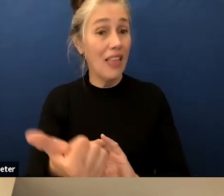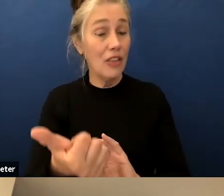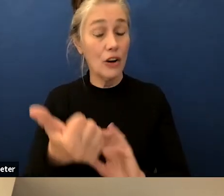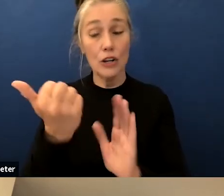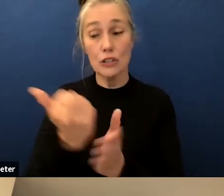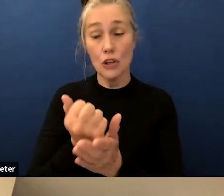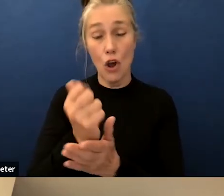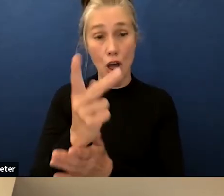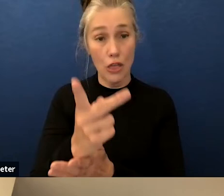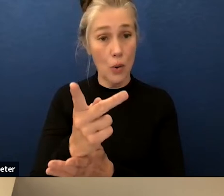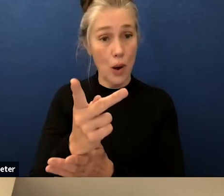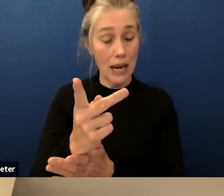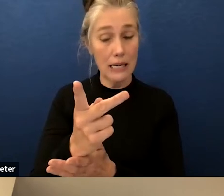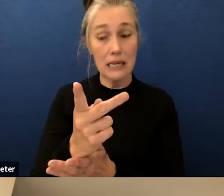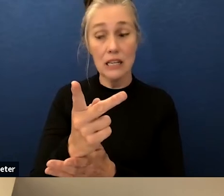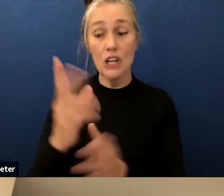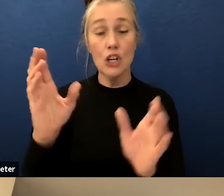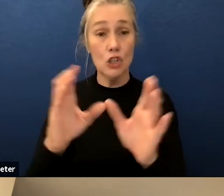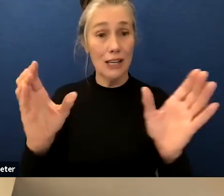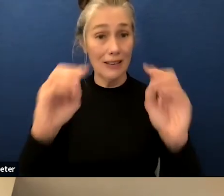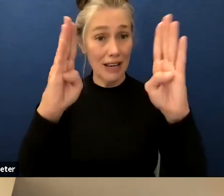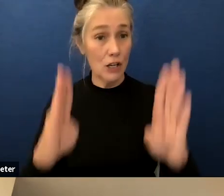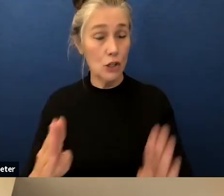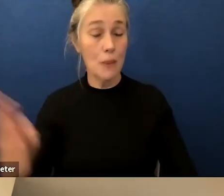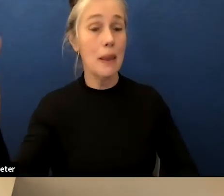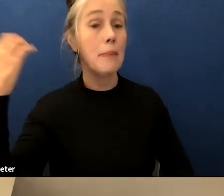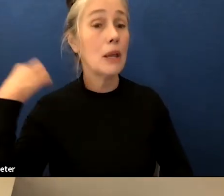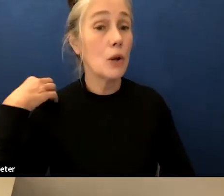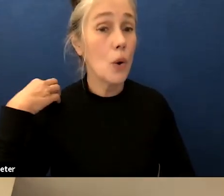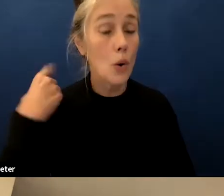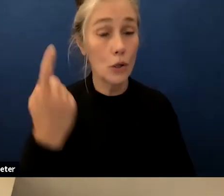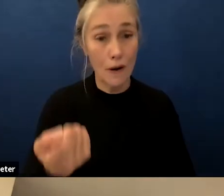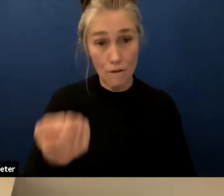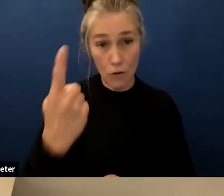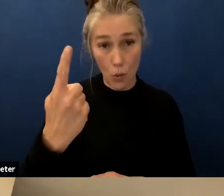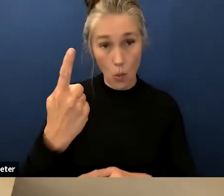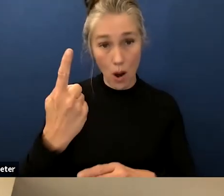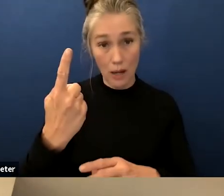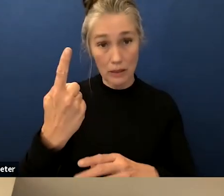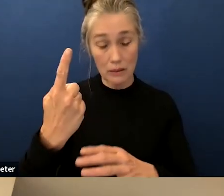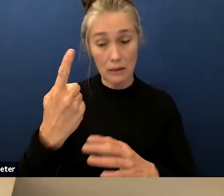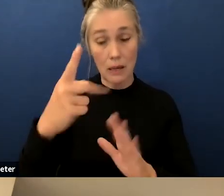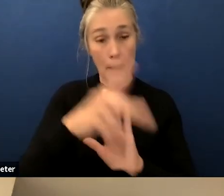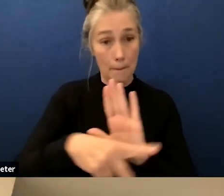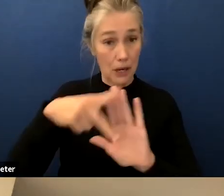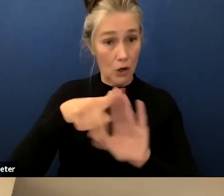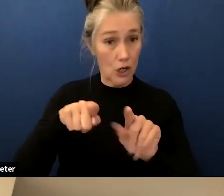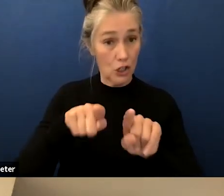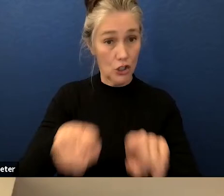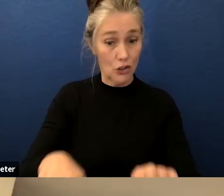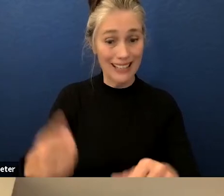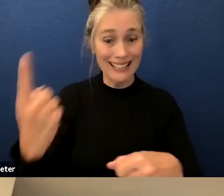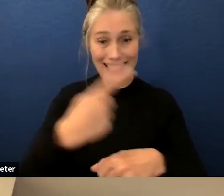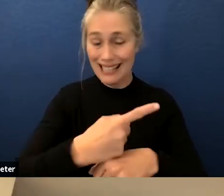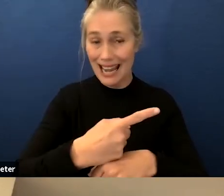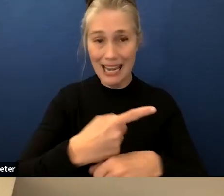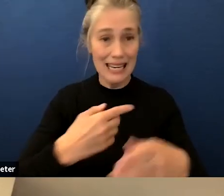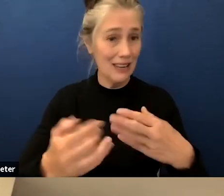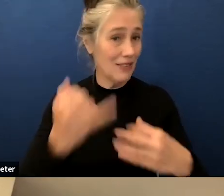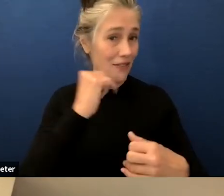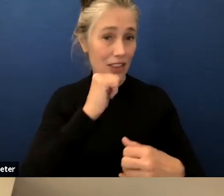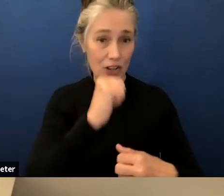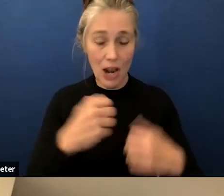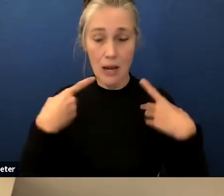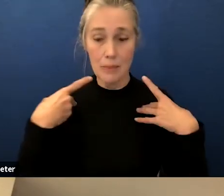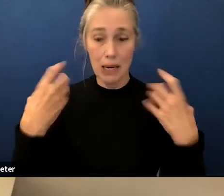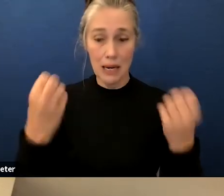to coach one period a day if they're not a PE teacher and another authorizes teachers with multiple subject credentials